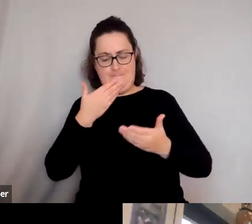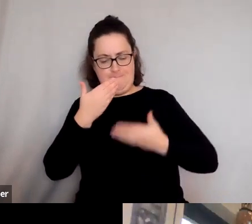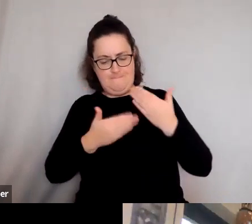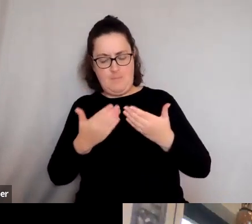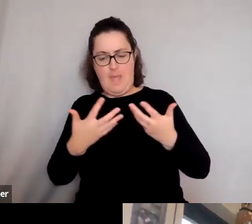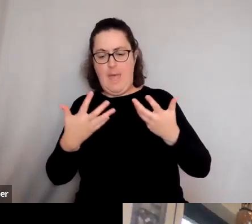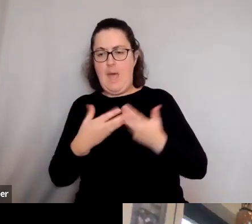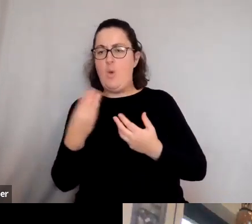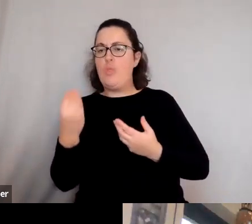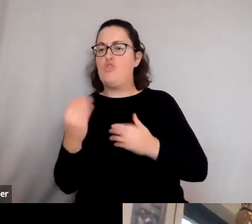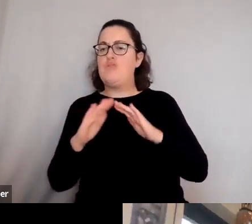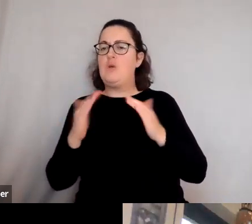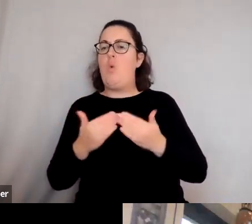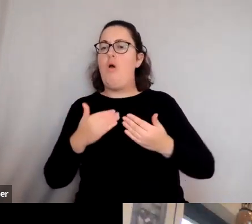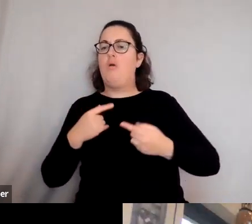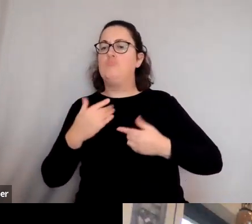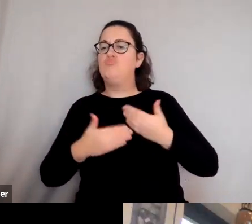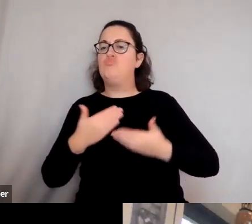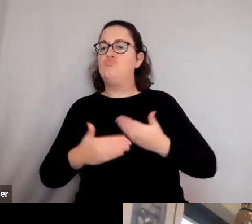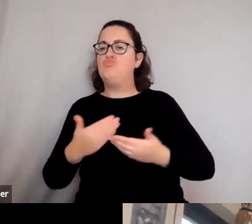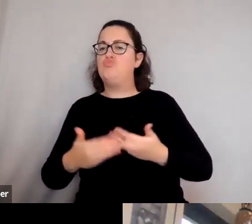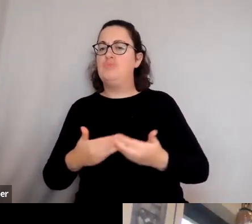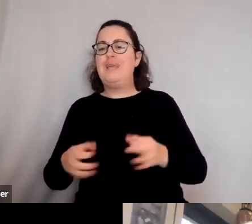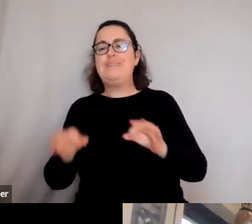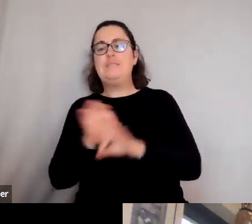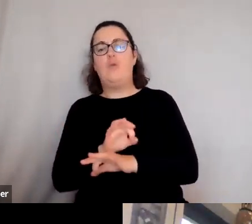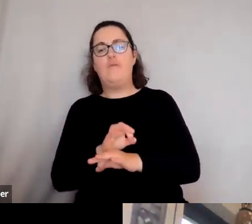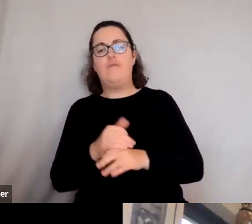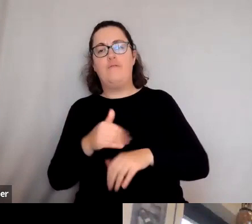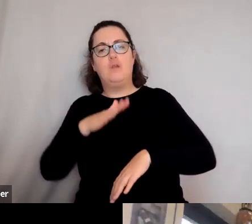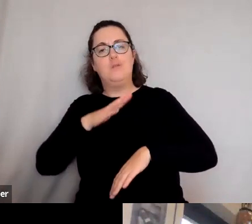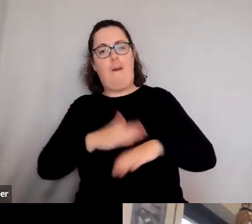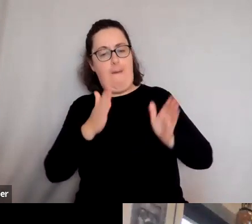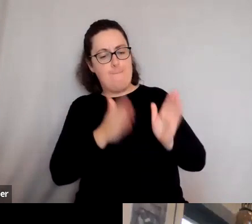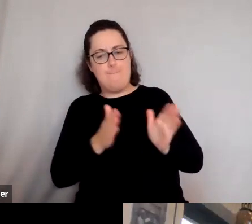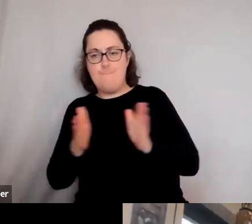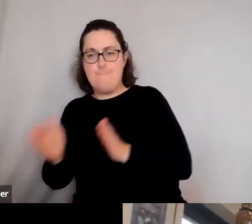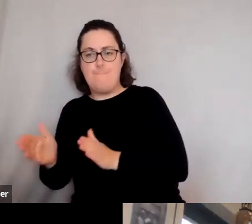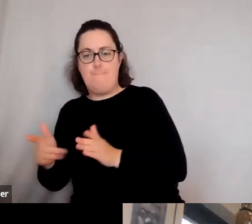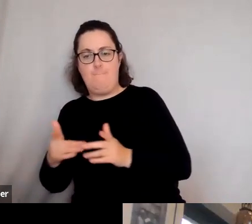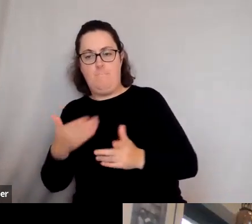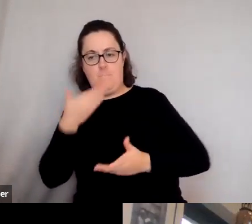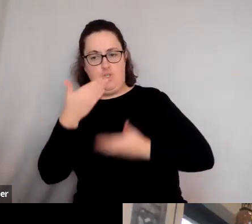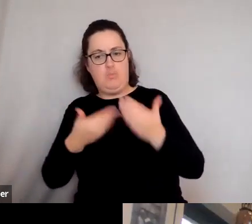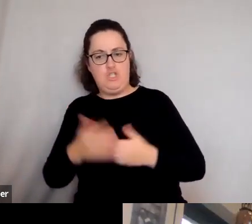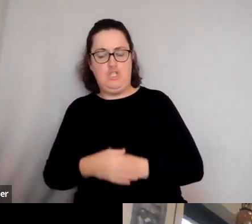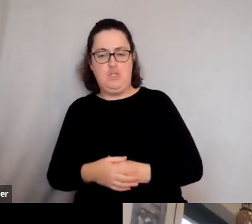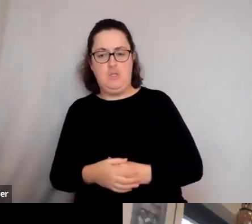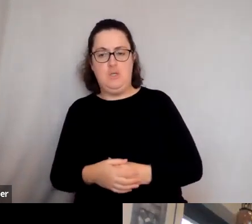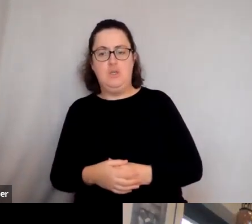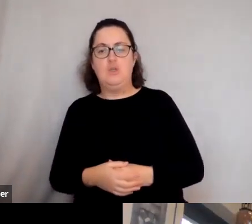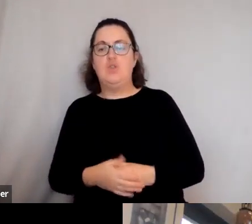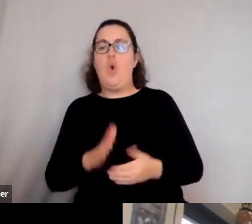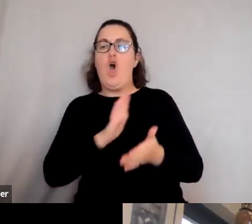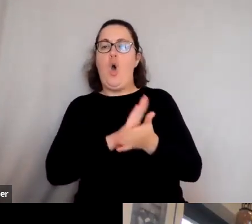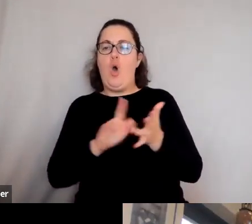than give you, you know, a, a, a chronological narrative of different phases. And I, so I would start, I start with Homer's odyssey